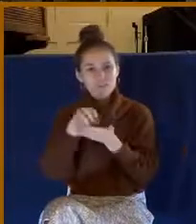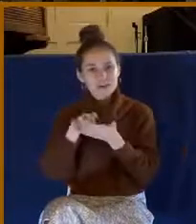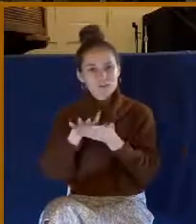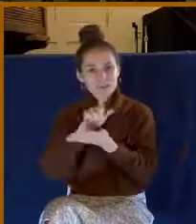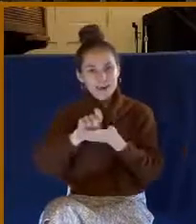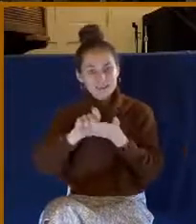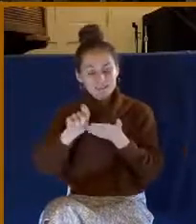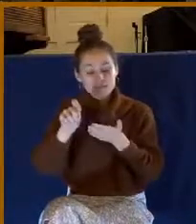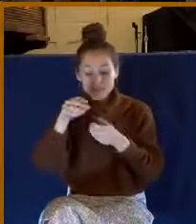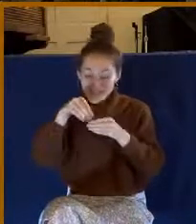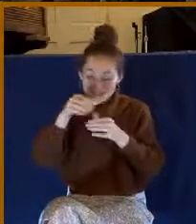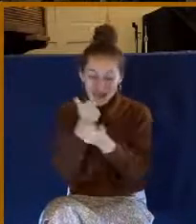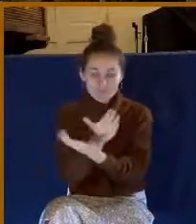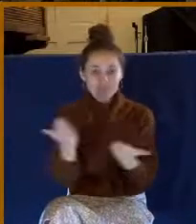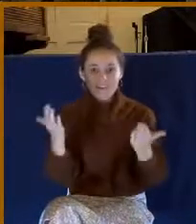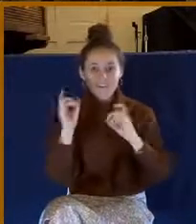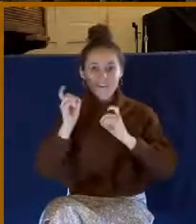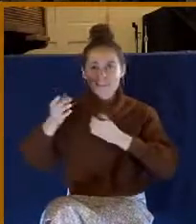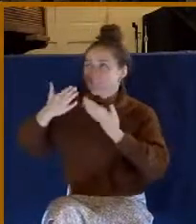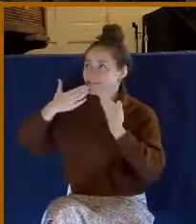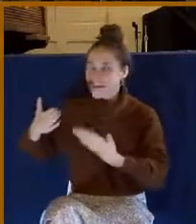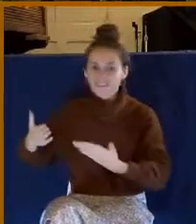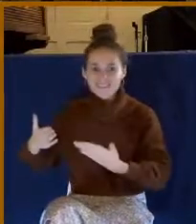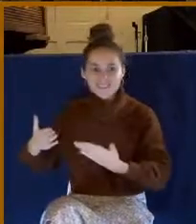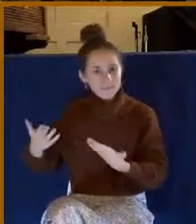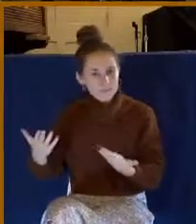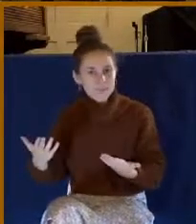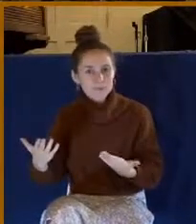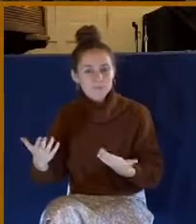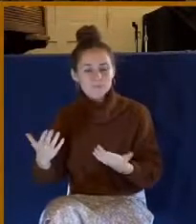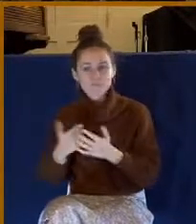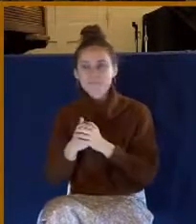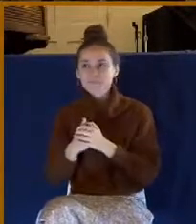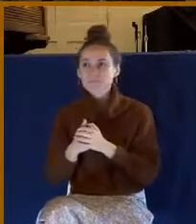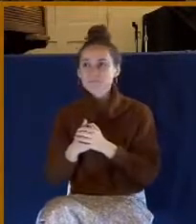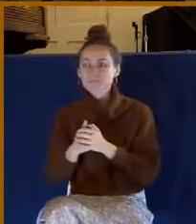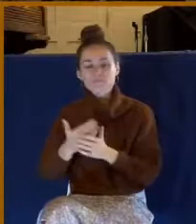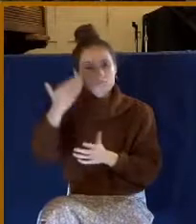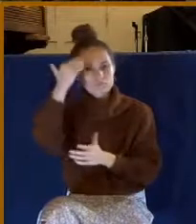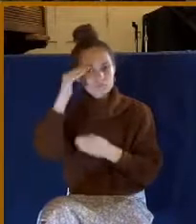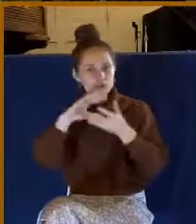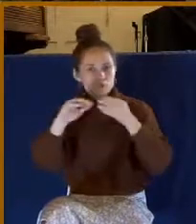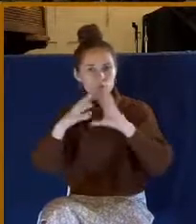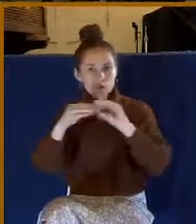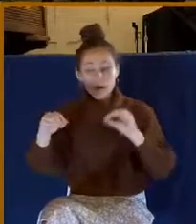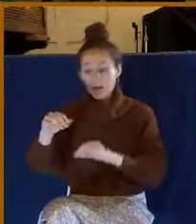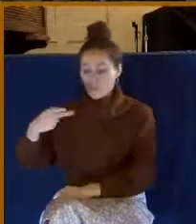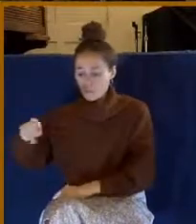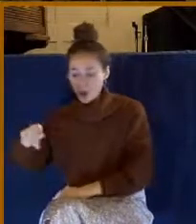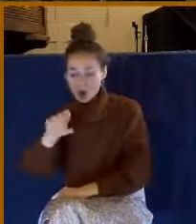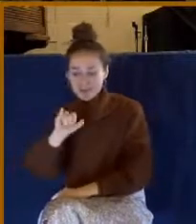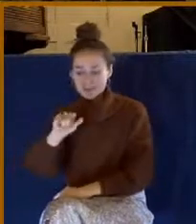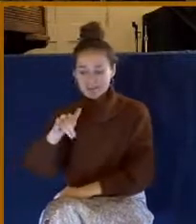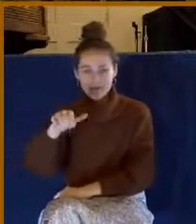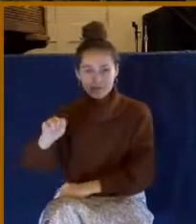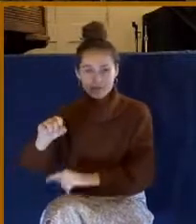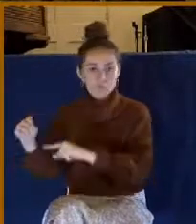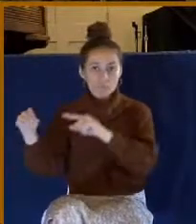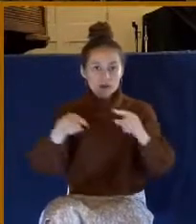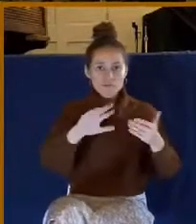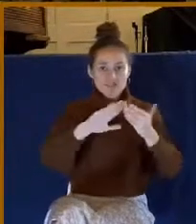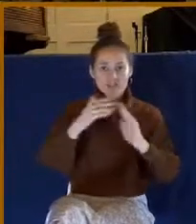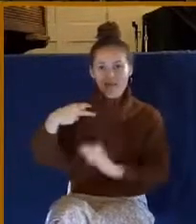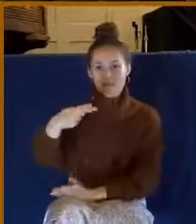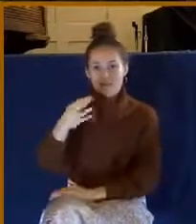Acts chapter 16, we're told the story of the Apostle Paul and Silas who went to the city of Philippi, preached the gospel, and they were beaten with